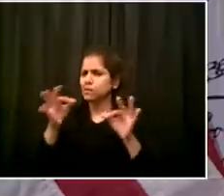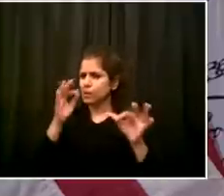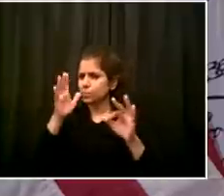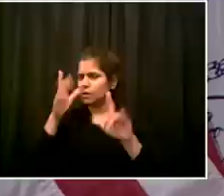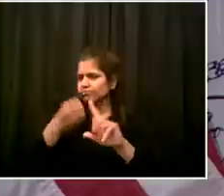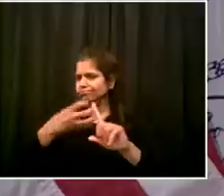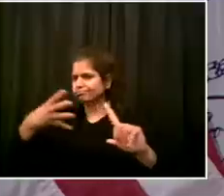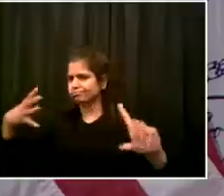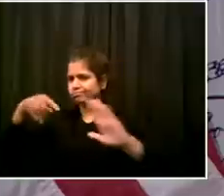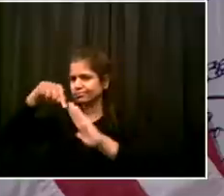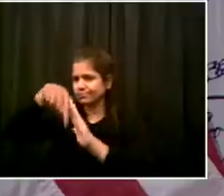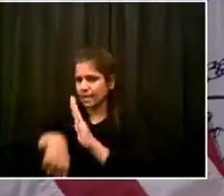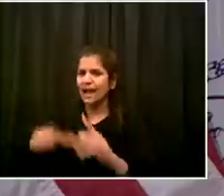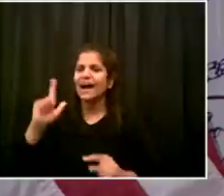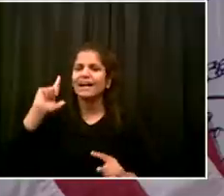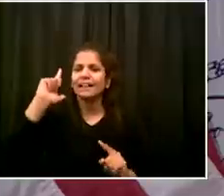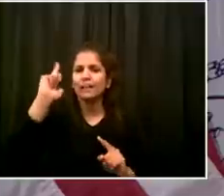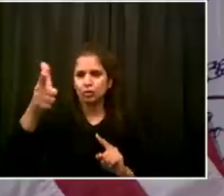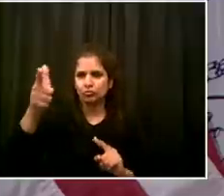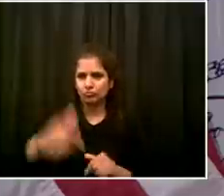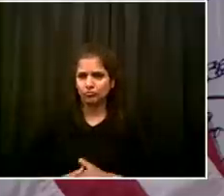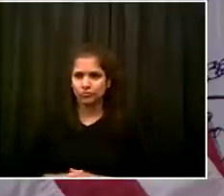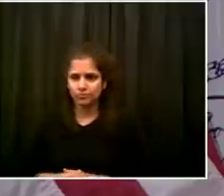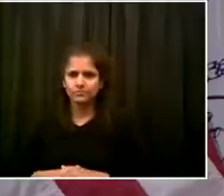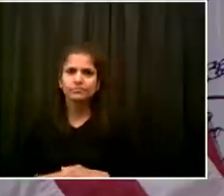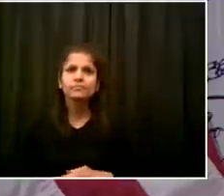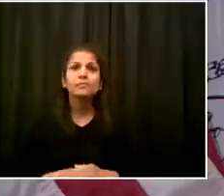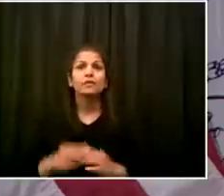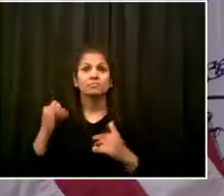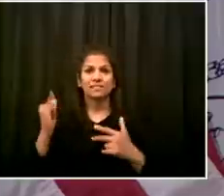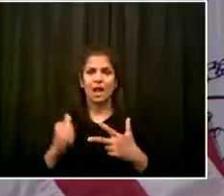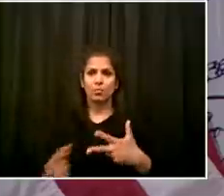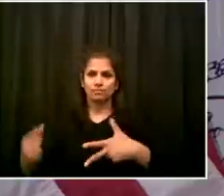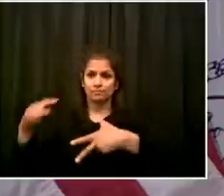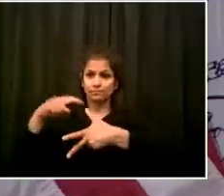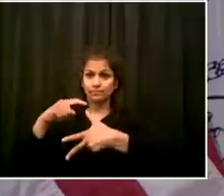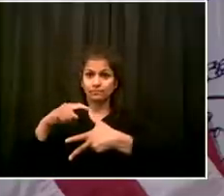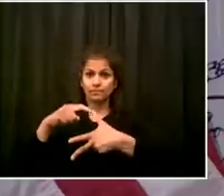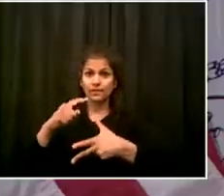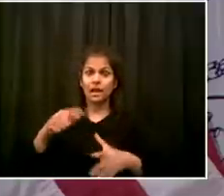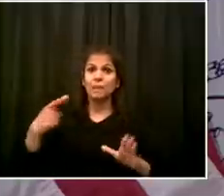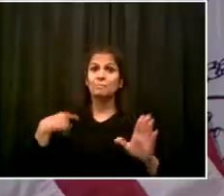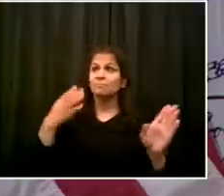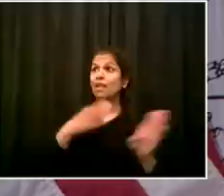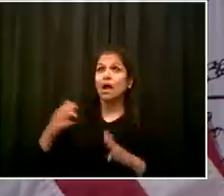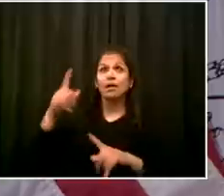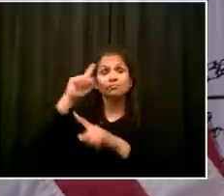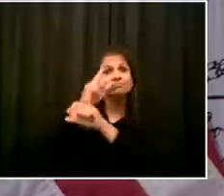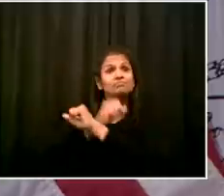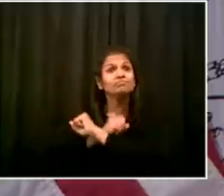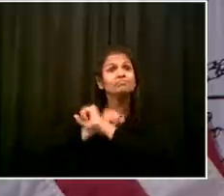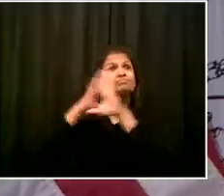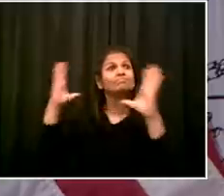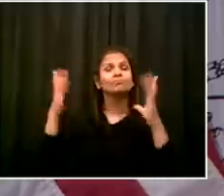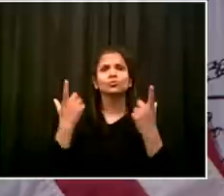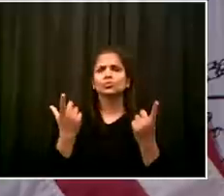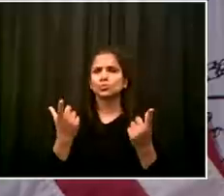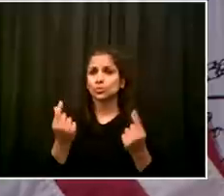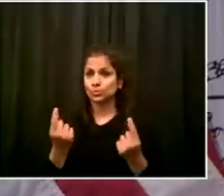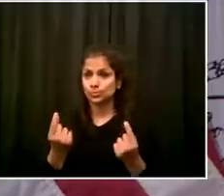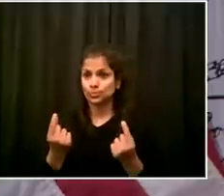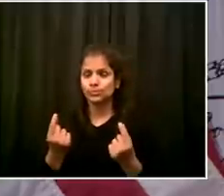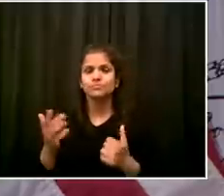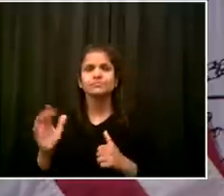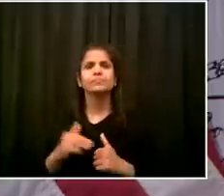way forward, and what we're going to learn from what happened before, I will tell you for sure, we're going to take a cautious,